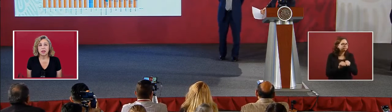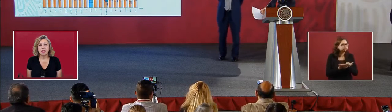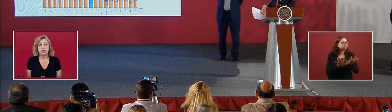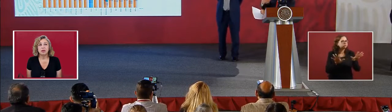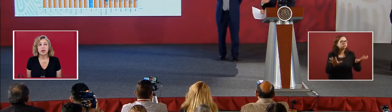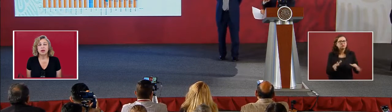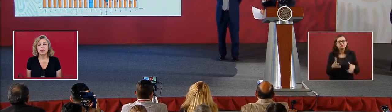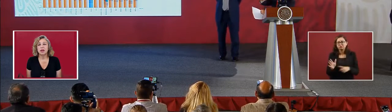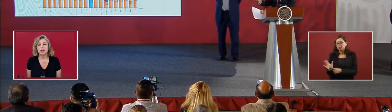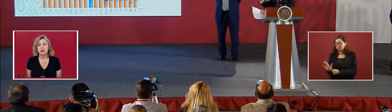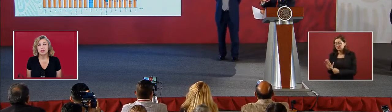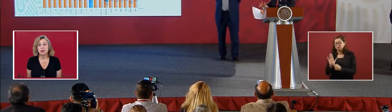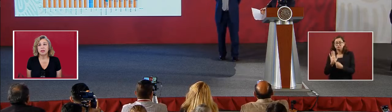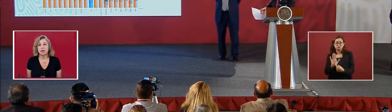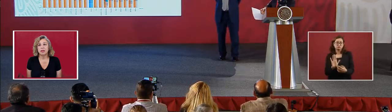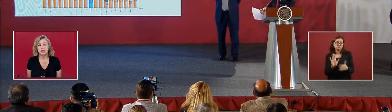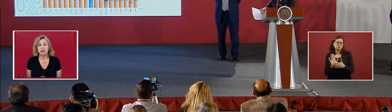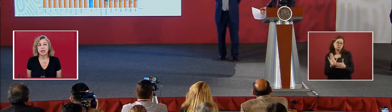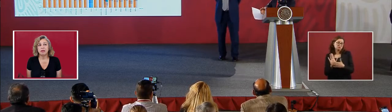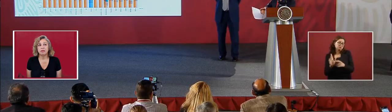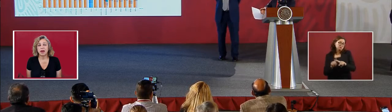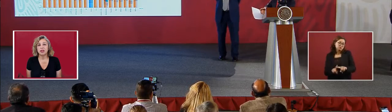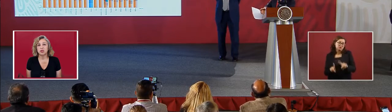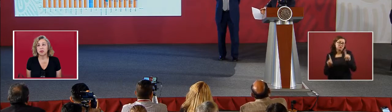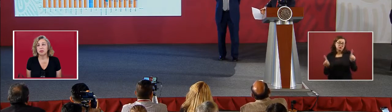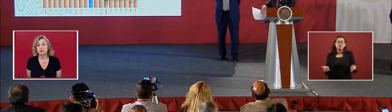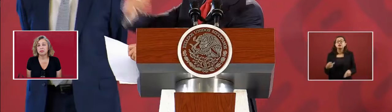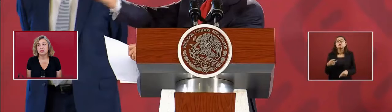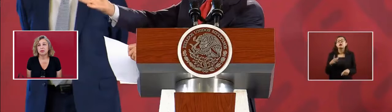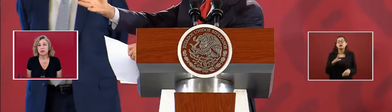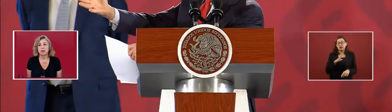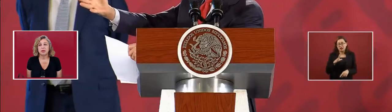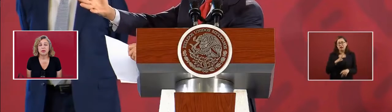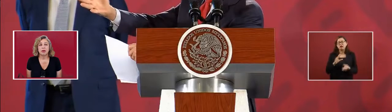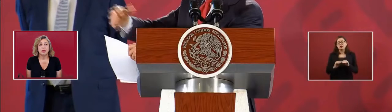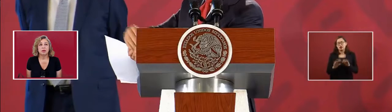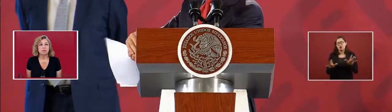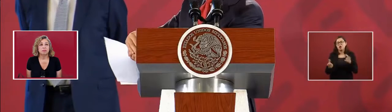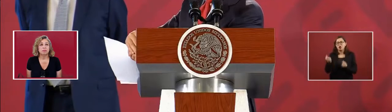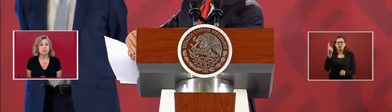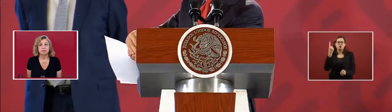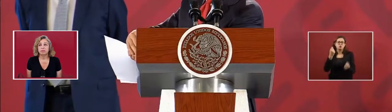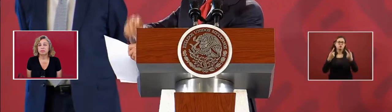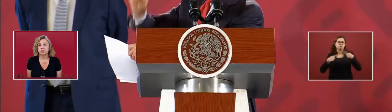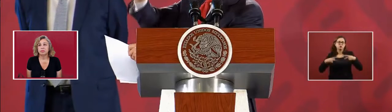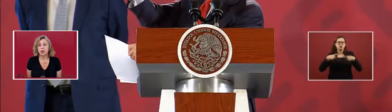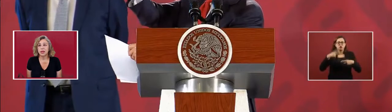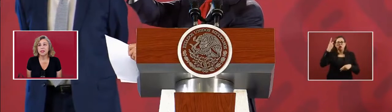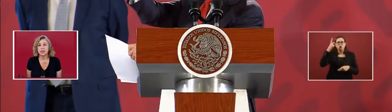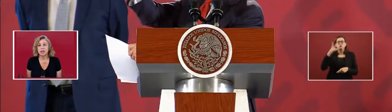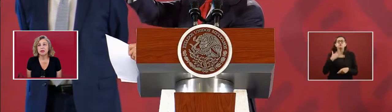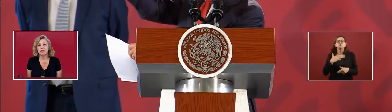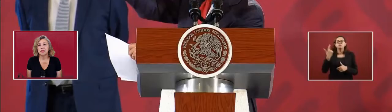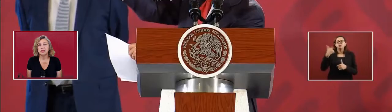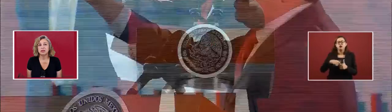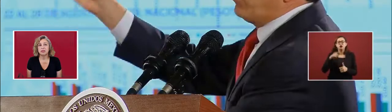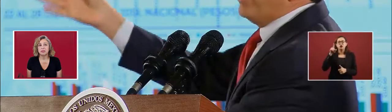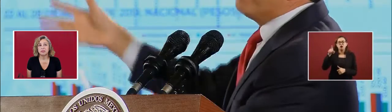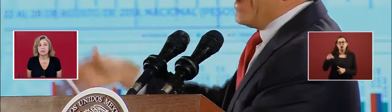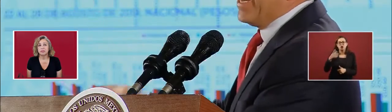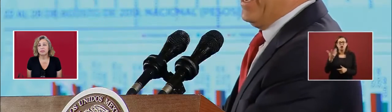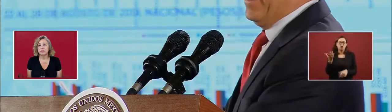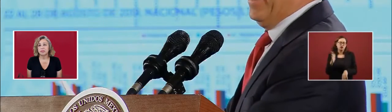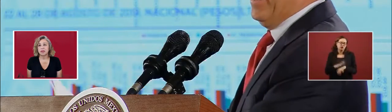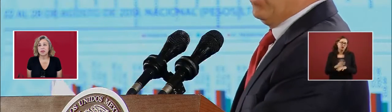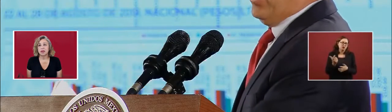you can look at the actual prices. you can see there's,